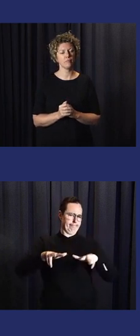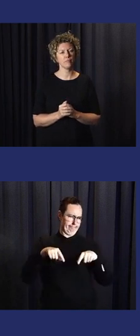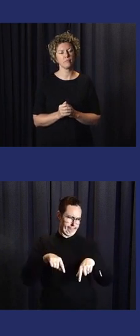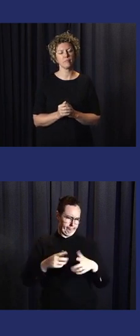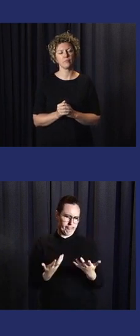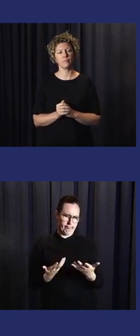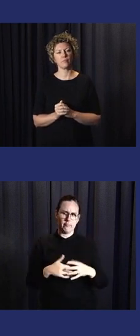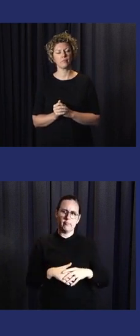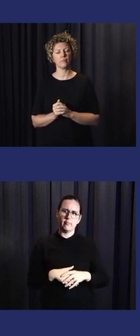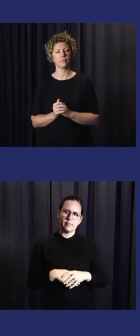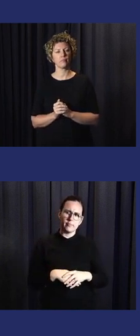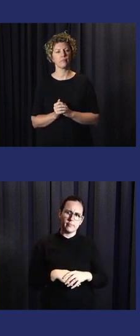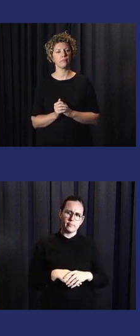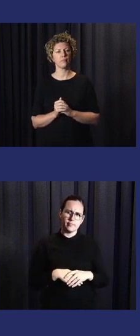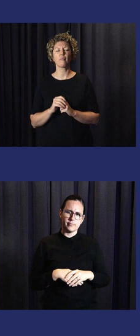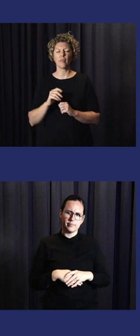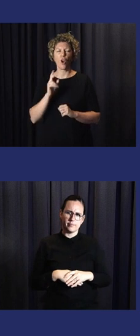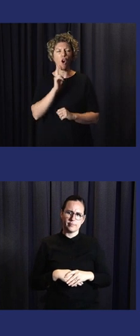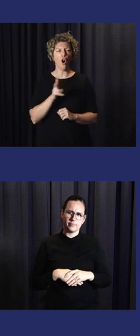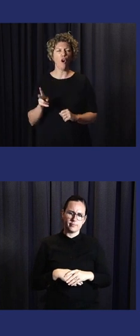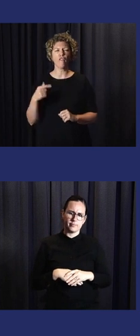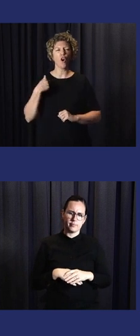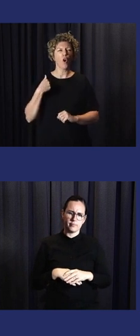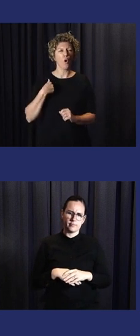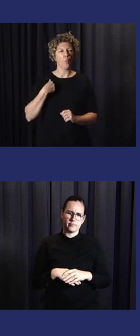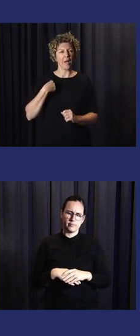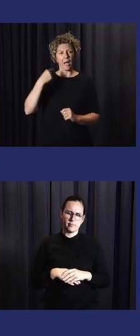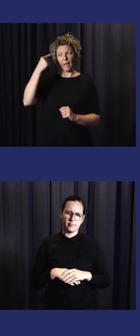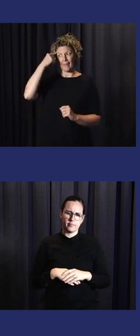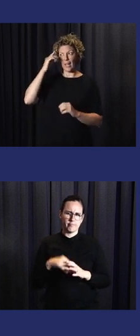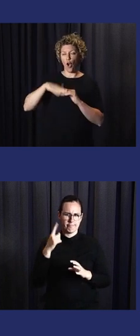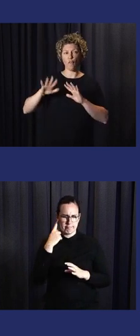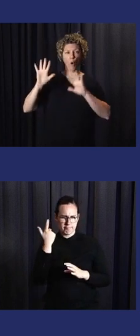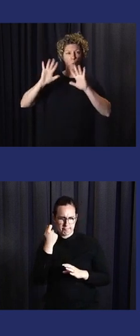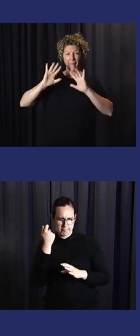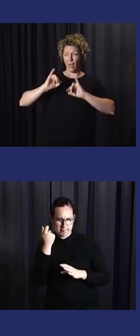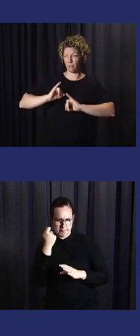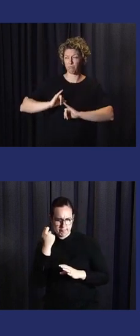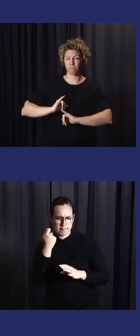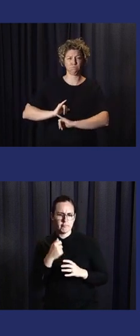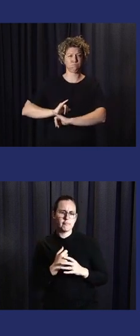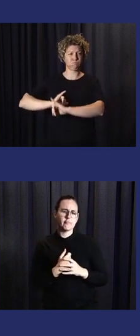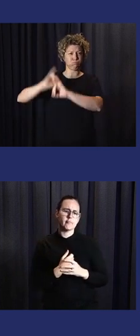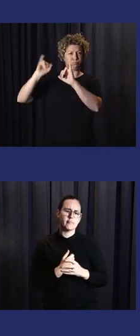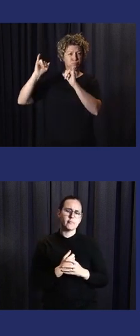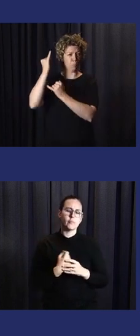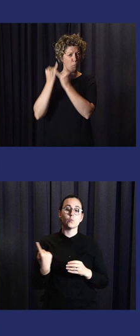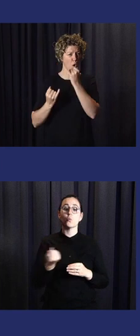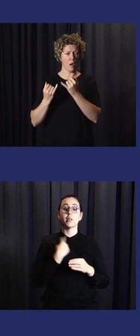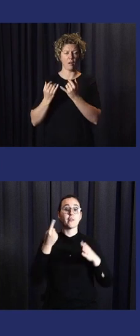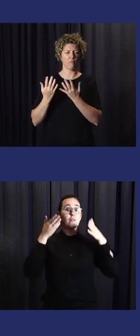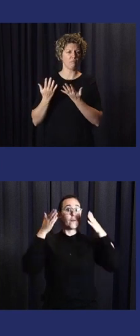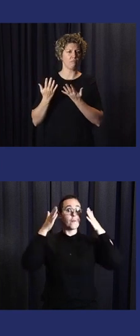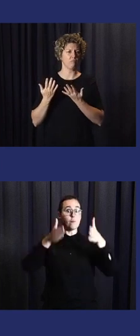They mainly, when we a little bit focus on the big disaster, for